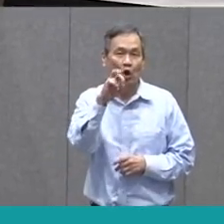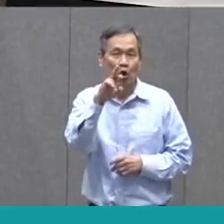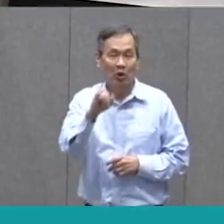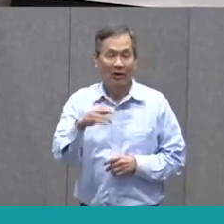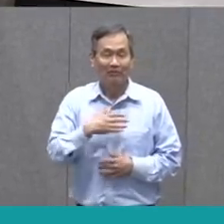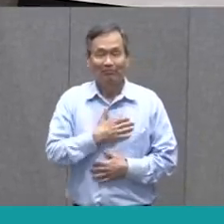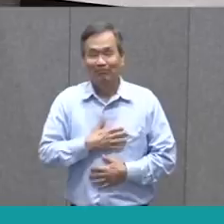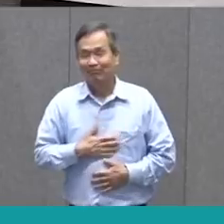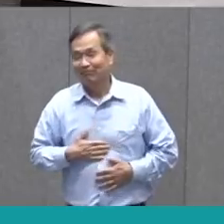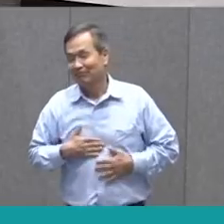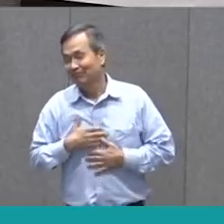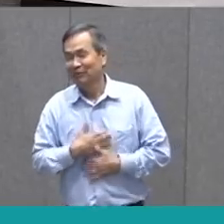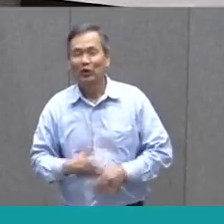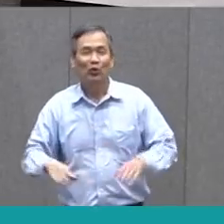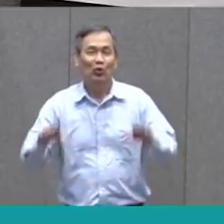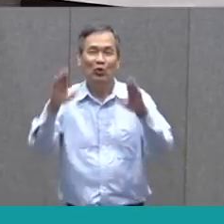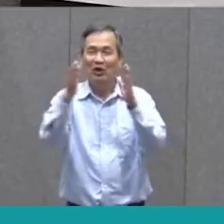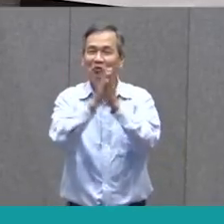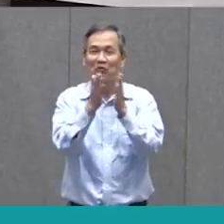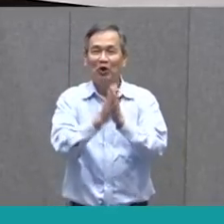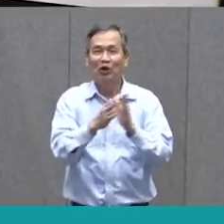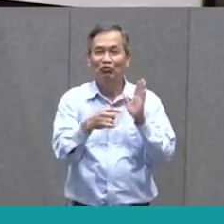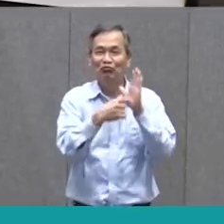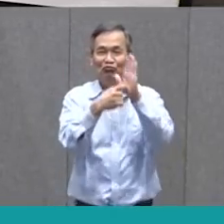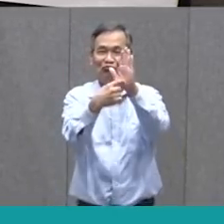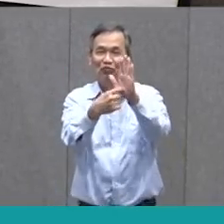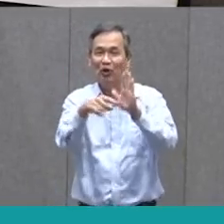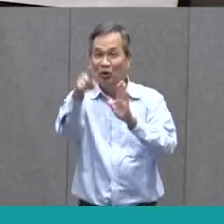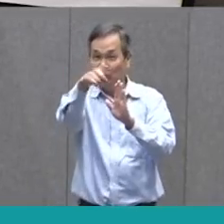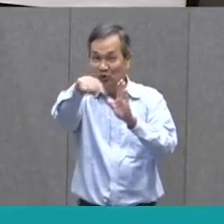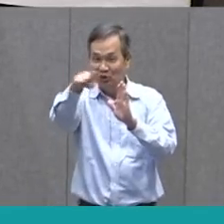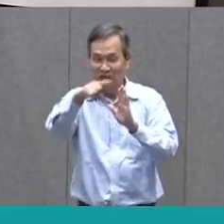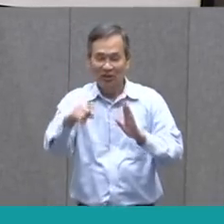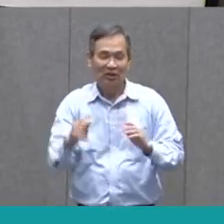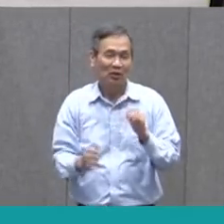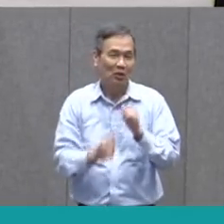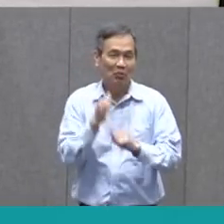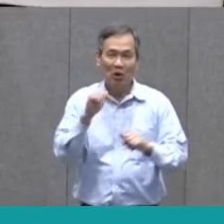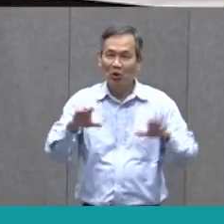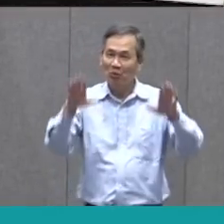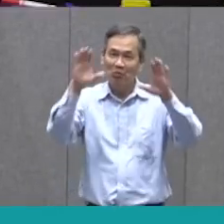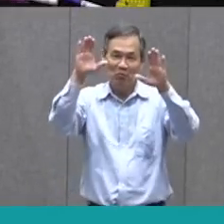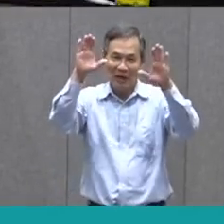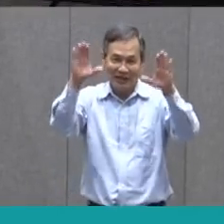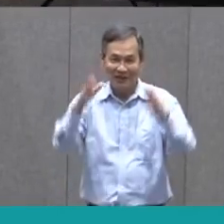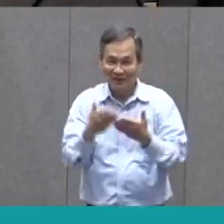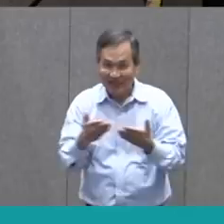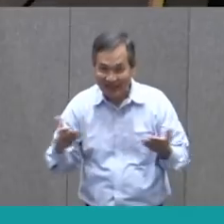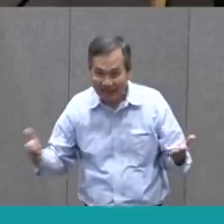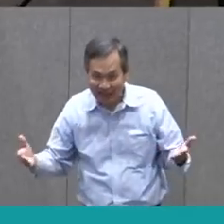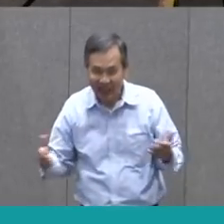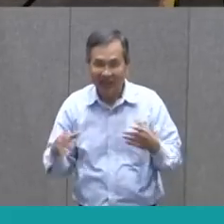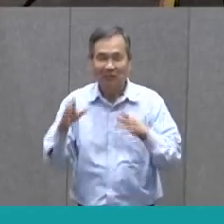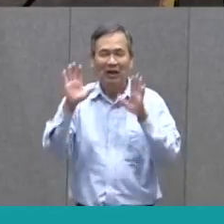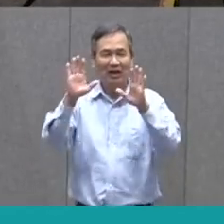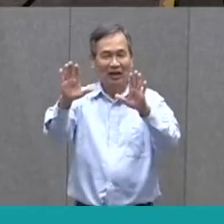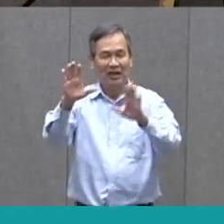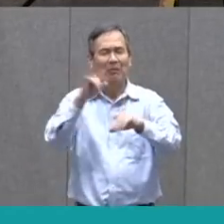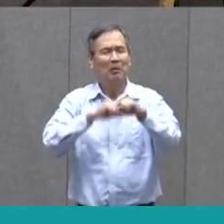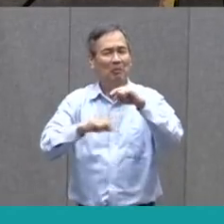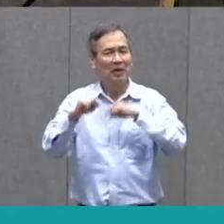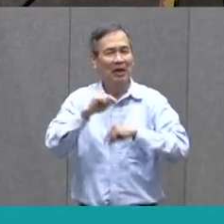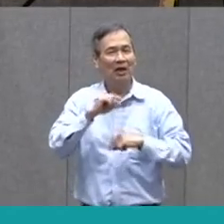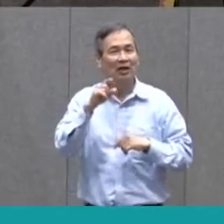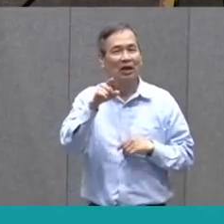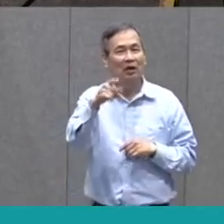pleasure of reading this fabulous book to you, The Most Magnificent Thing. But before we start the book, I want us to